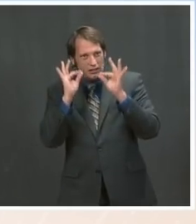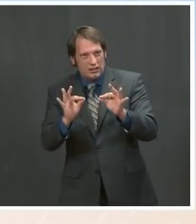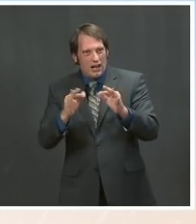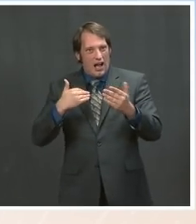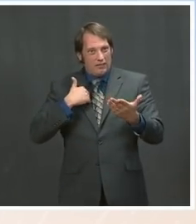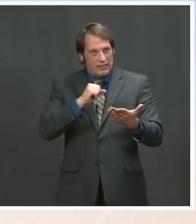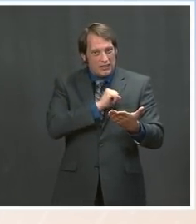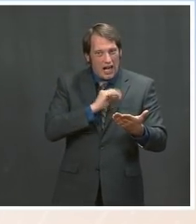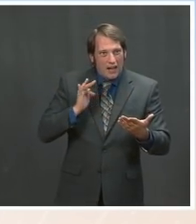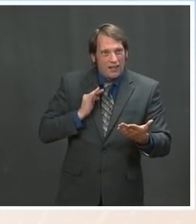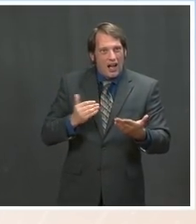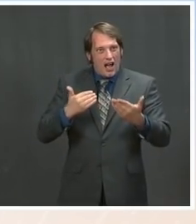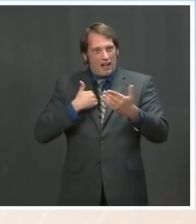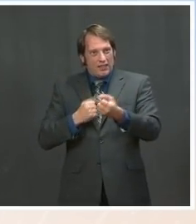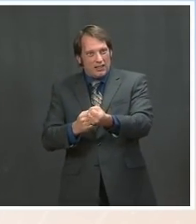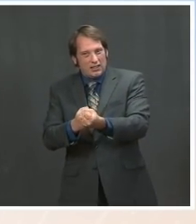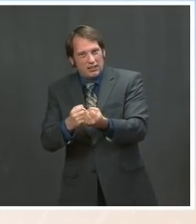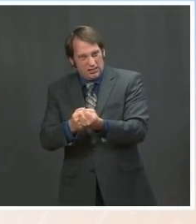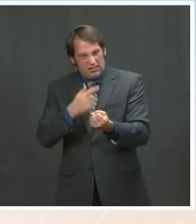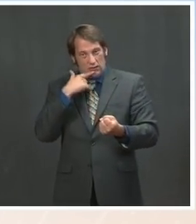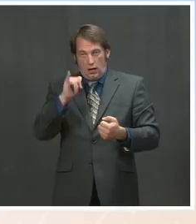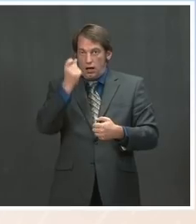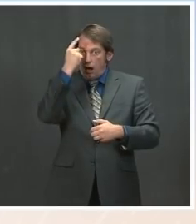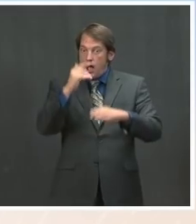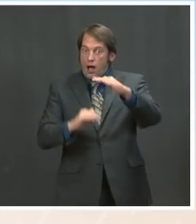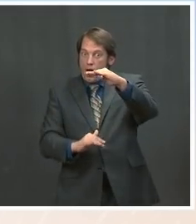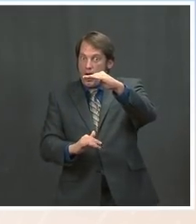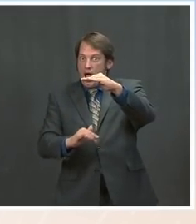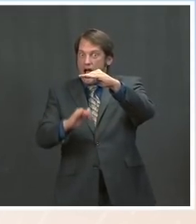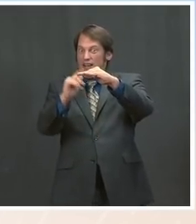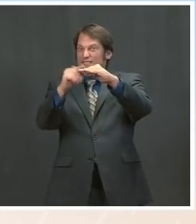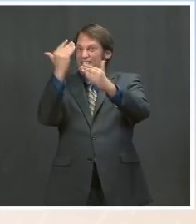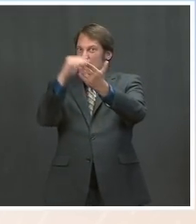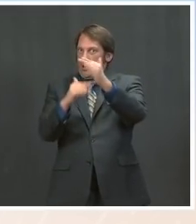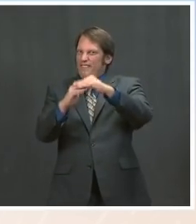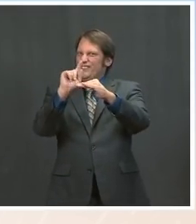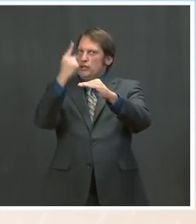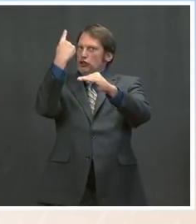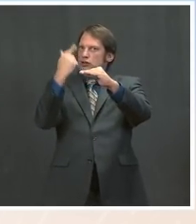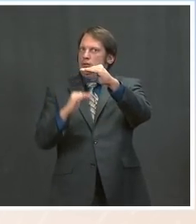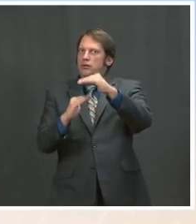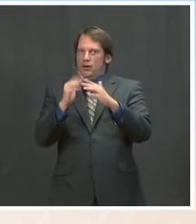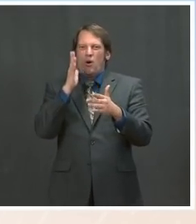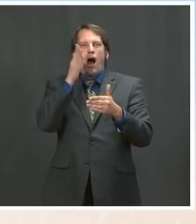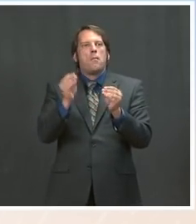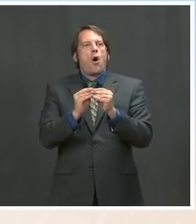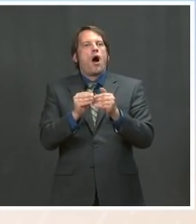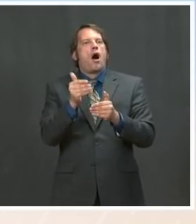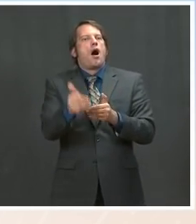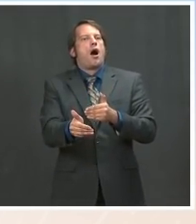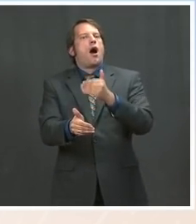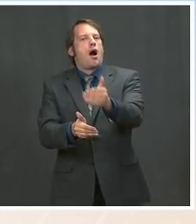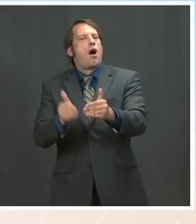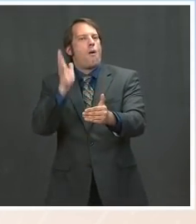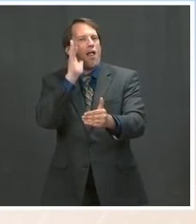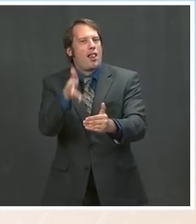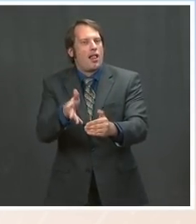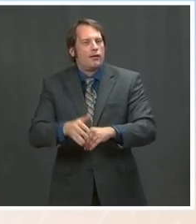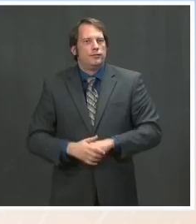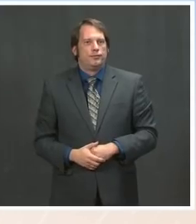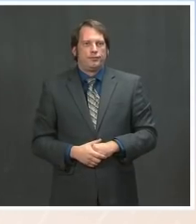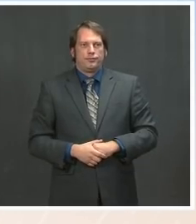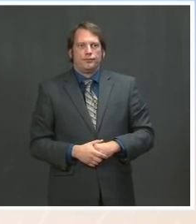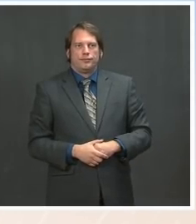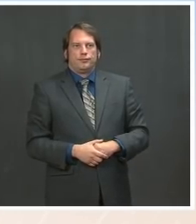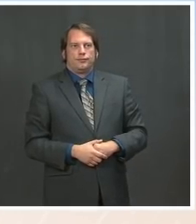Does this have anything to do with the pushback from Democrats on Capitol Hill? Ms. I don't think you've articulated what our change in policy is. So, ahead. Ms. job to do that.